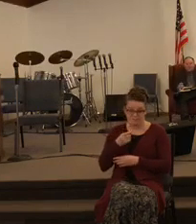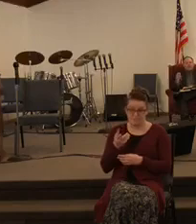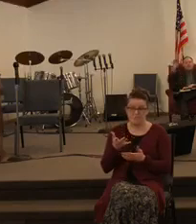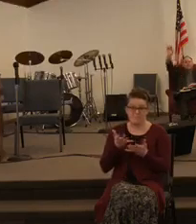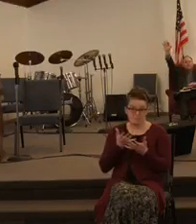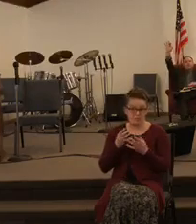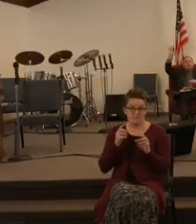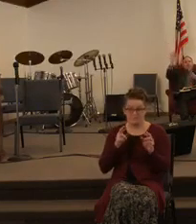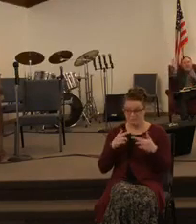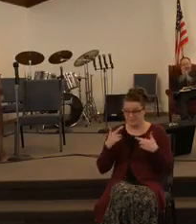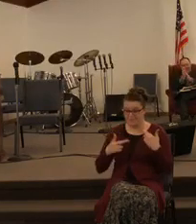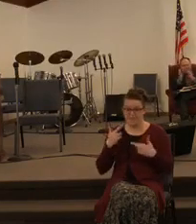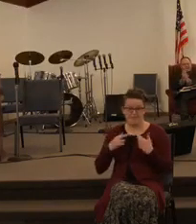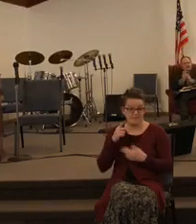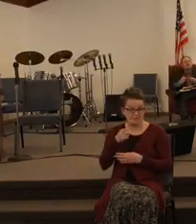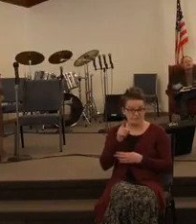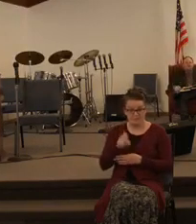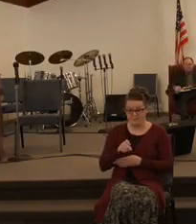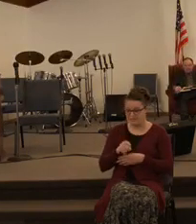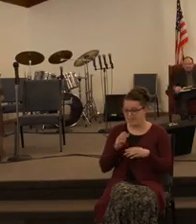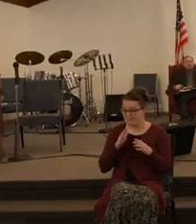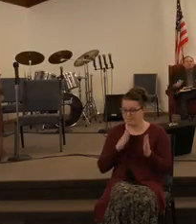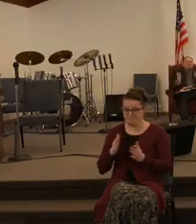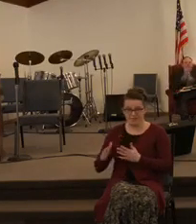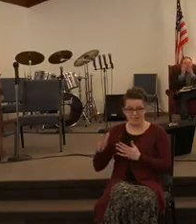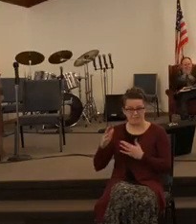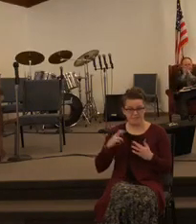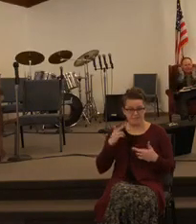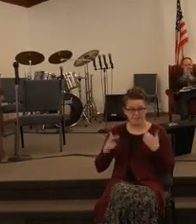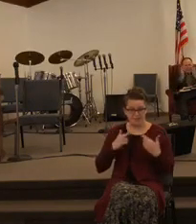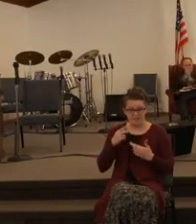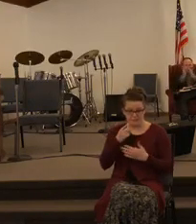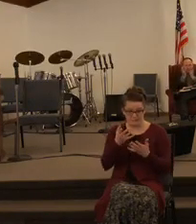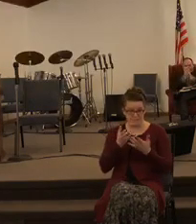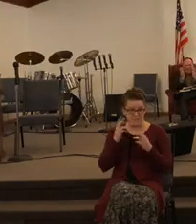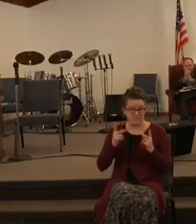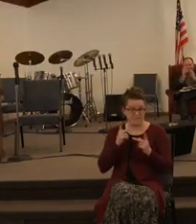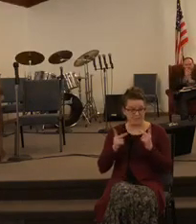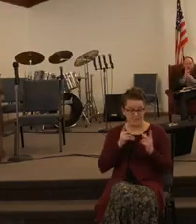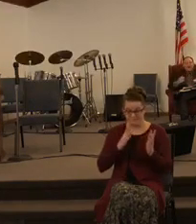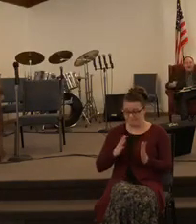need to prepare for revival you want victory then prepare for victory